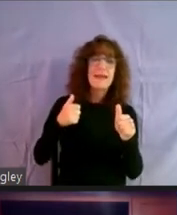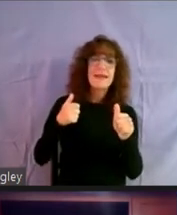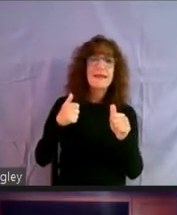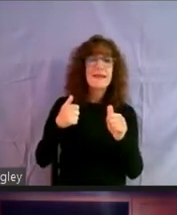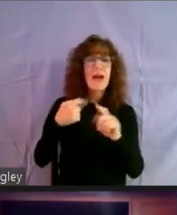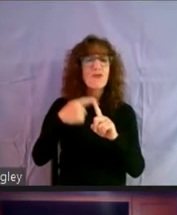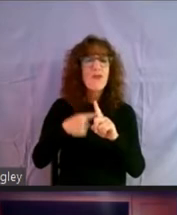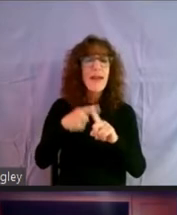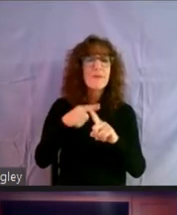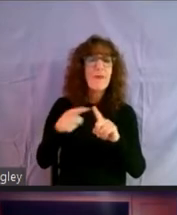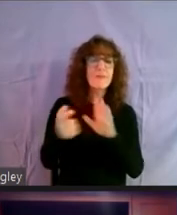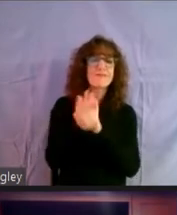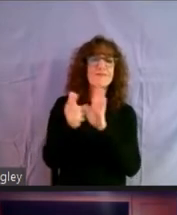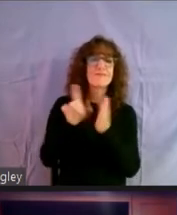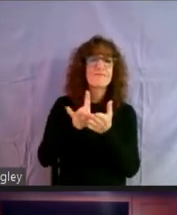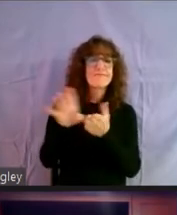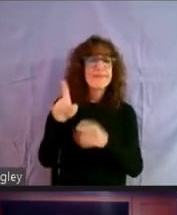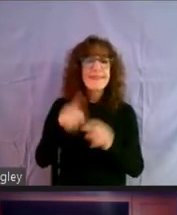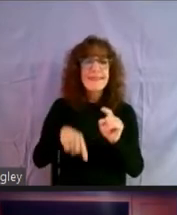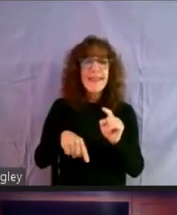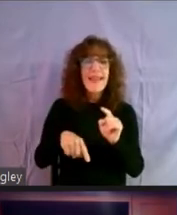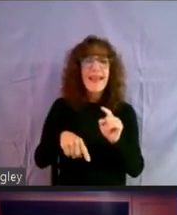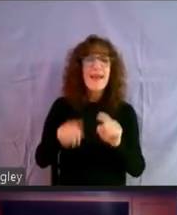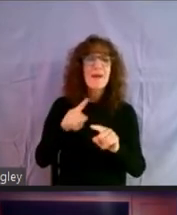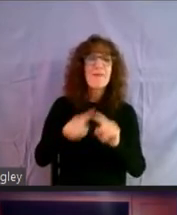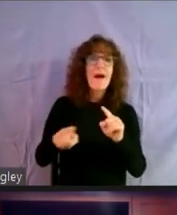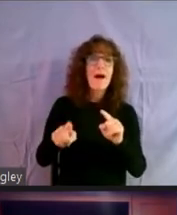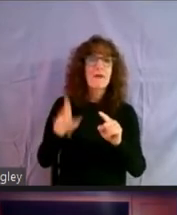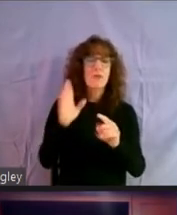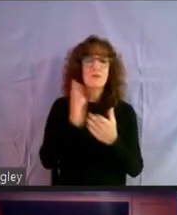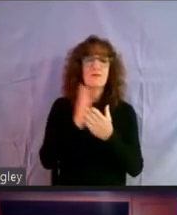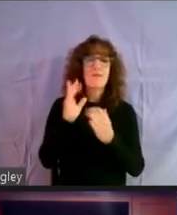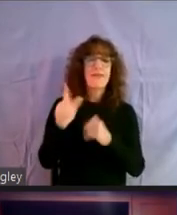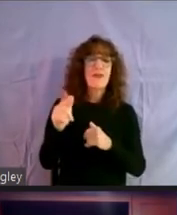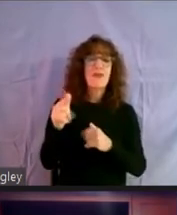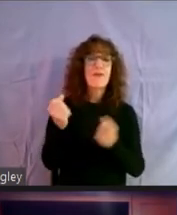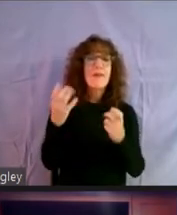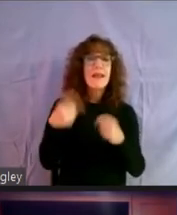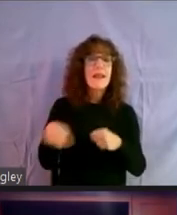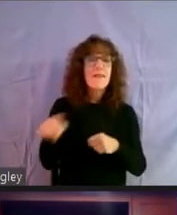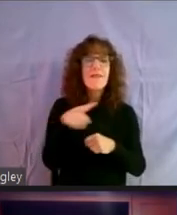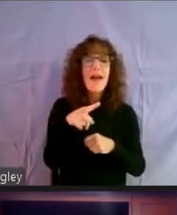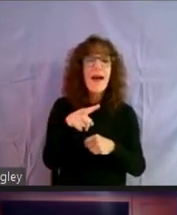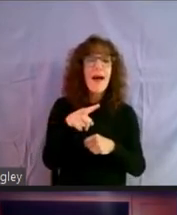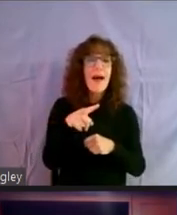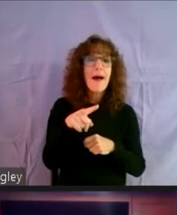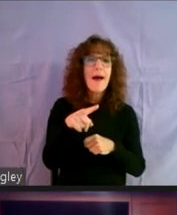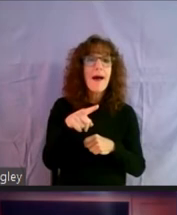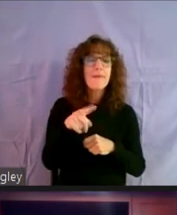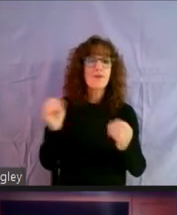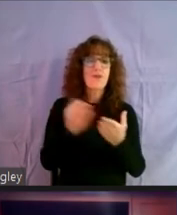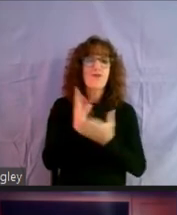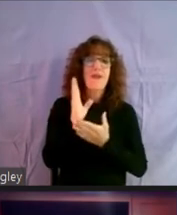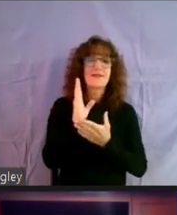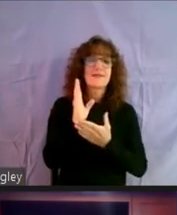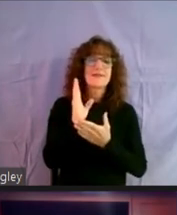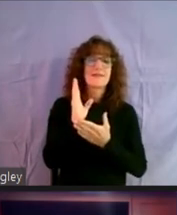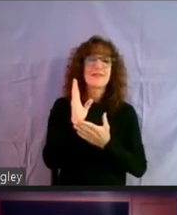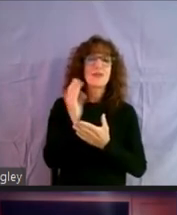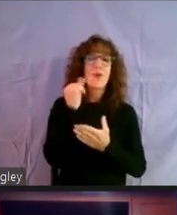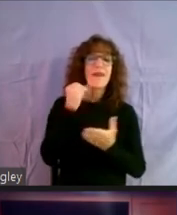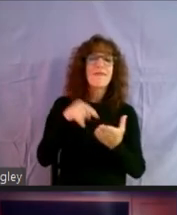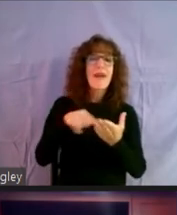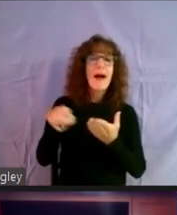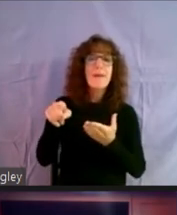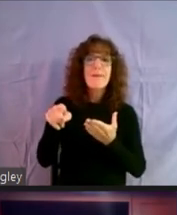going to leave. And what we have to realize is a lot of these residents have no right to redemptions, which means if I pay my